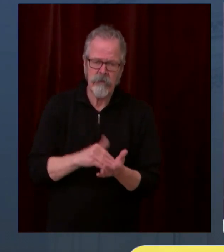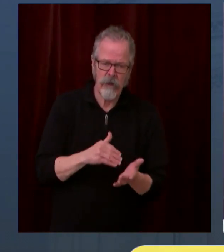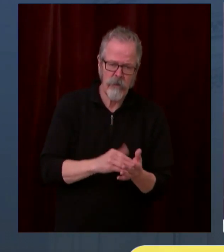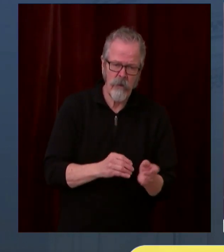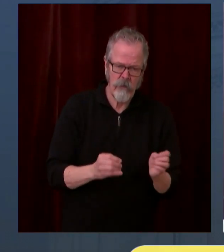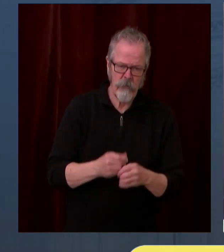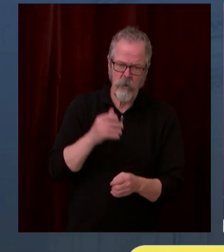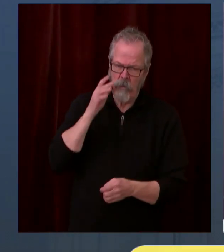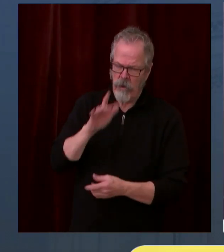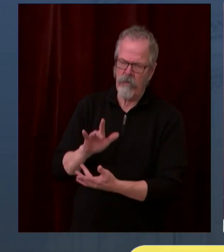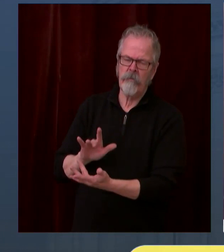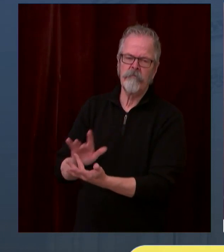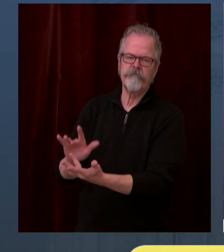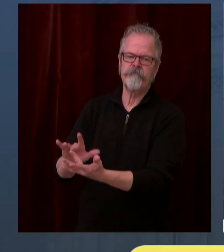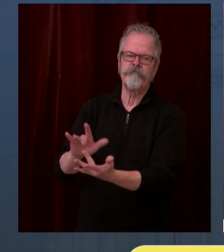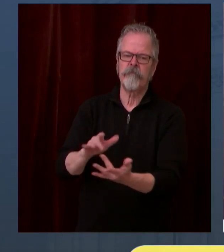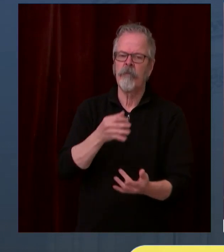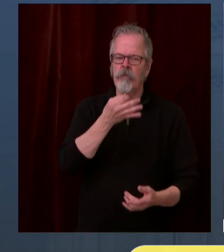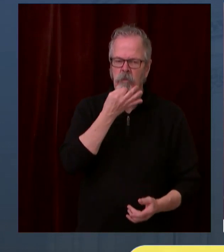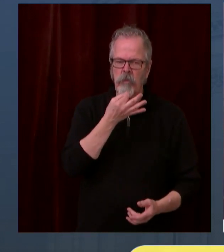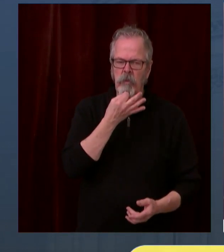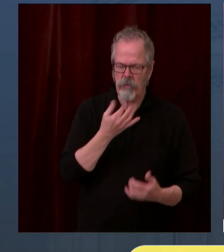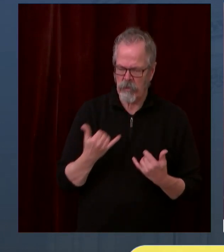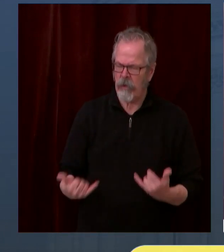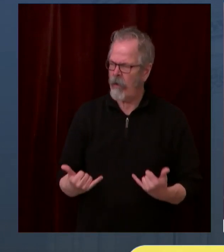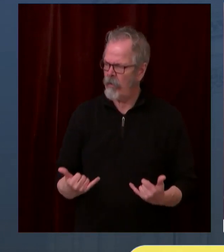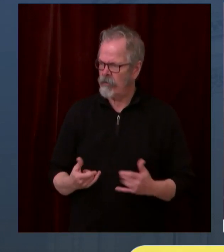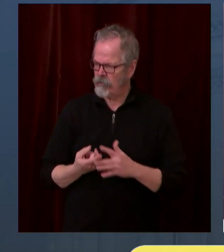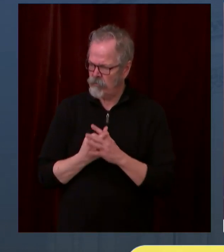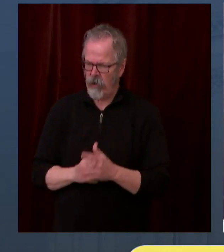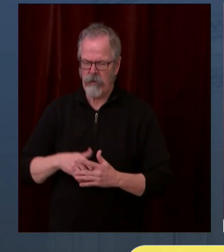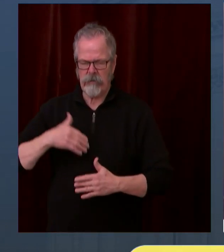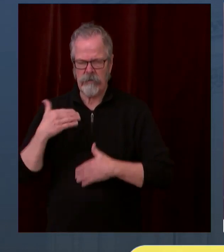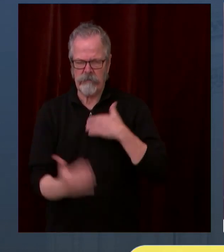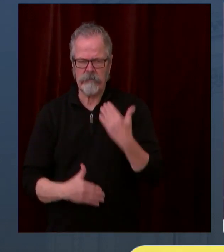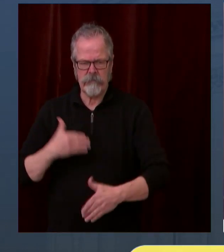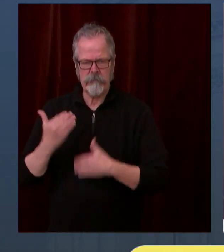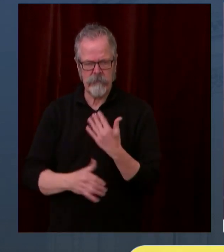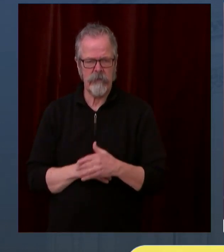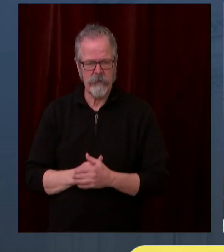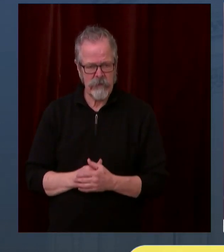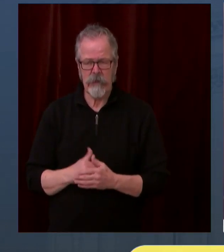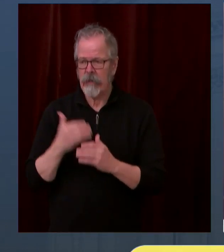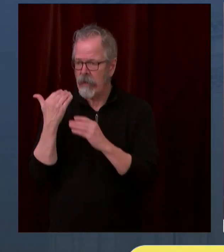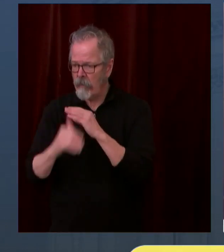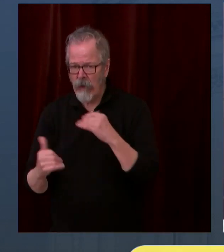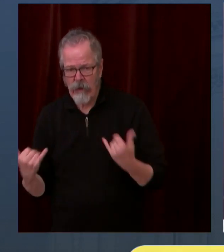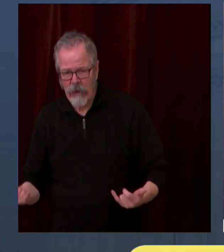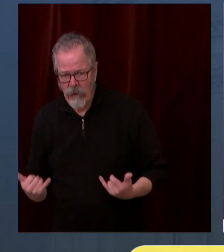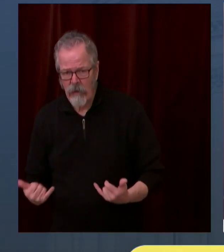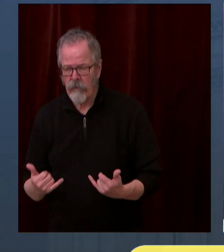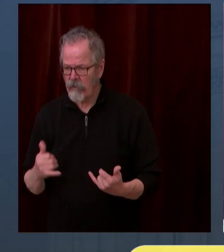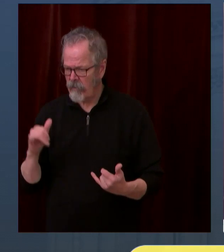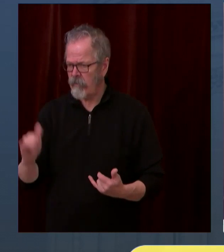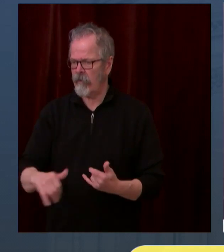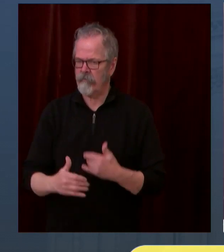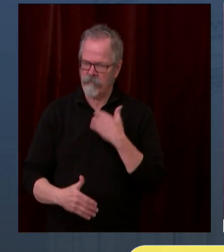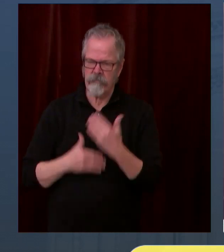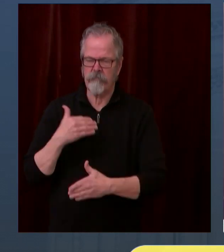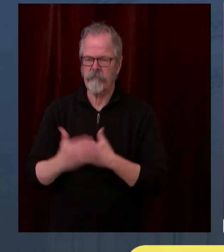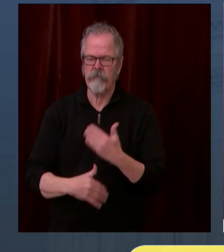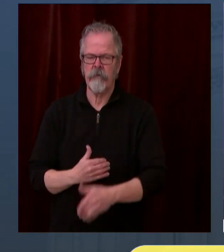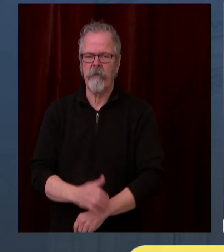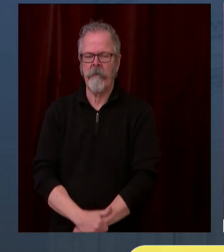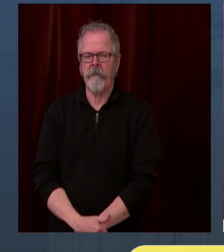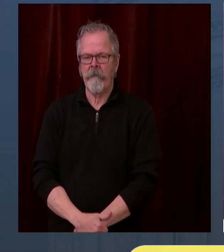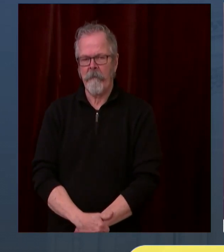and it'll probably be a combination of those. In addition to that, as I mentioned, and of course, Michelle can add to this, but in